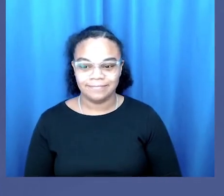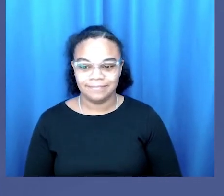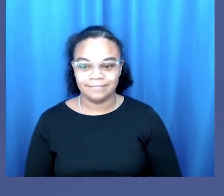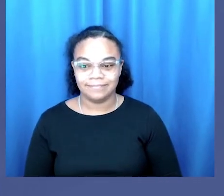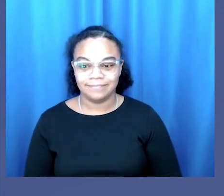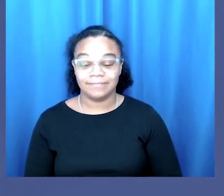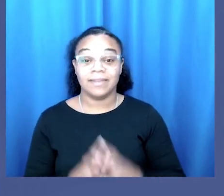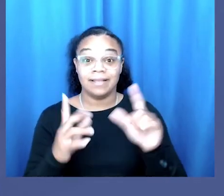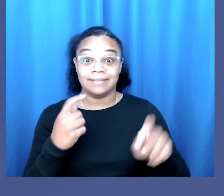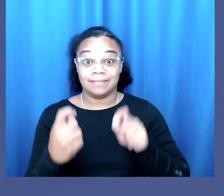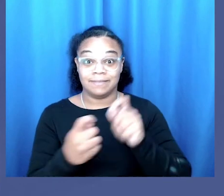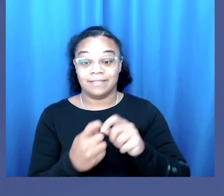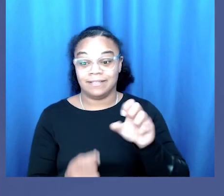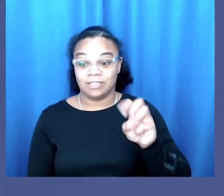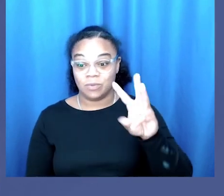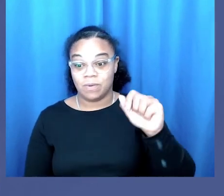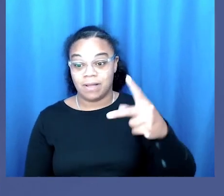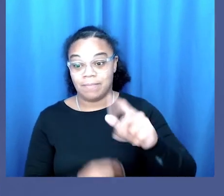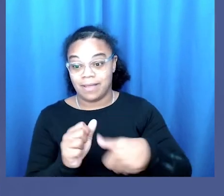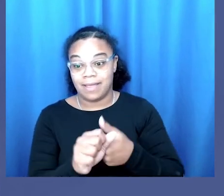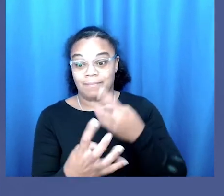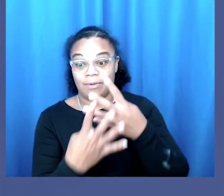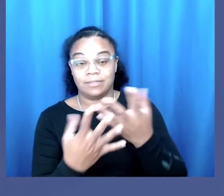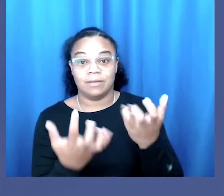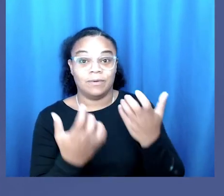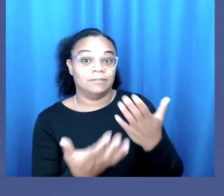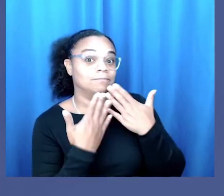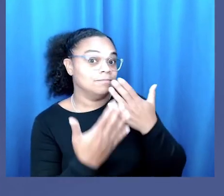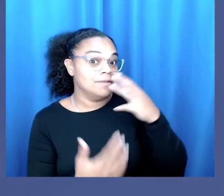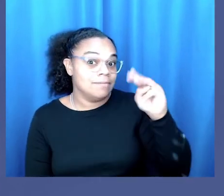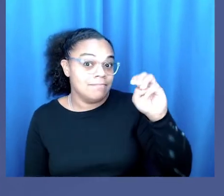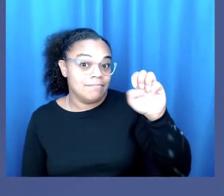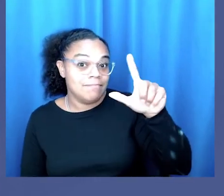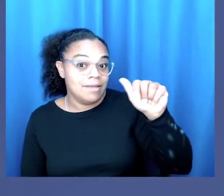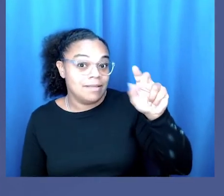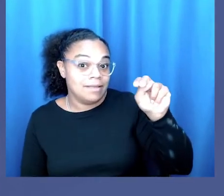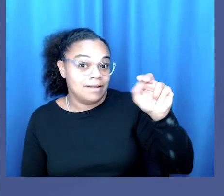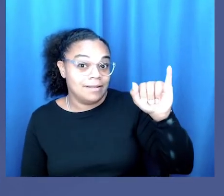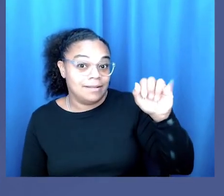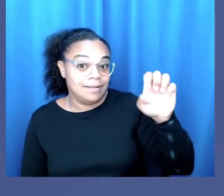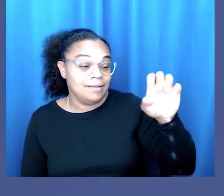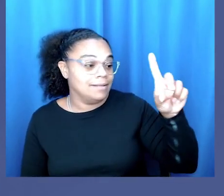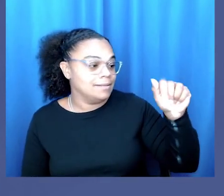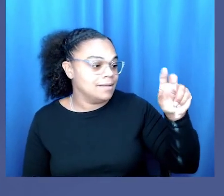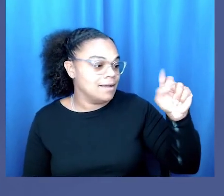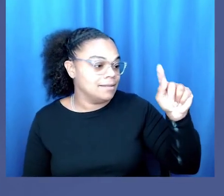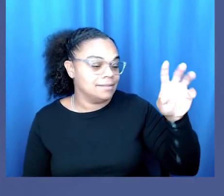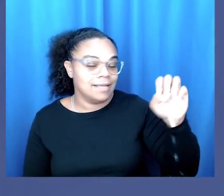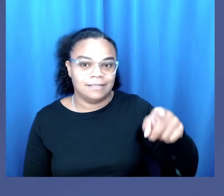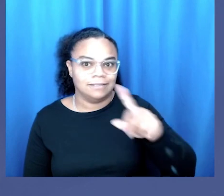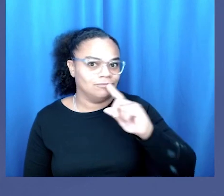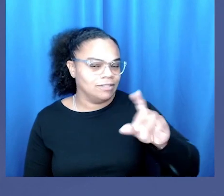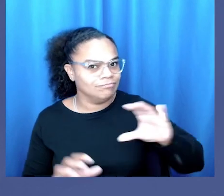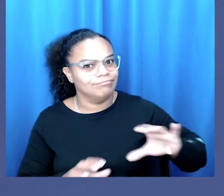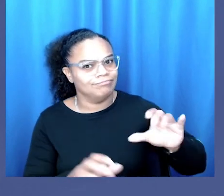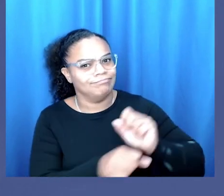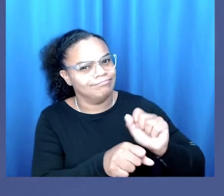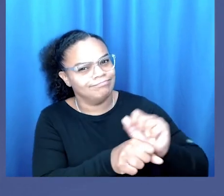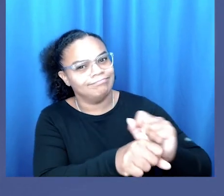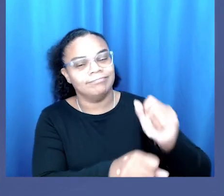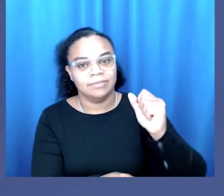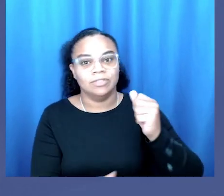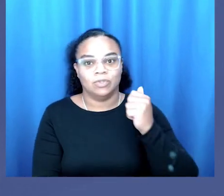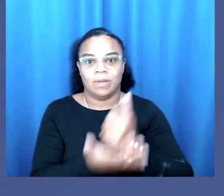and um specifically at swap behind bars I want to give a shout out to Melanie Dante who has just really gone above and beyond